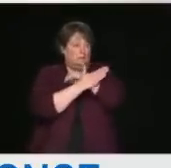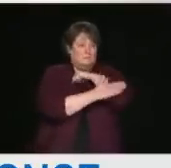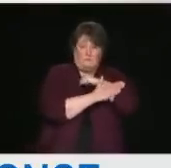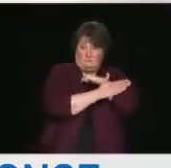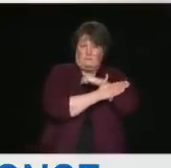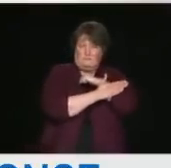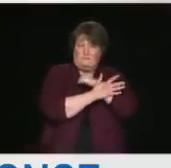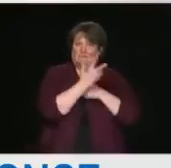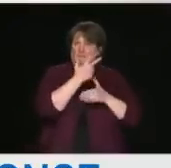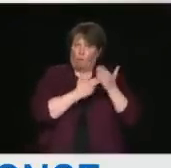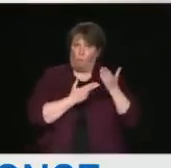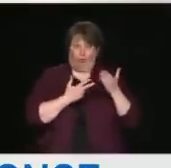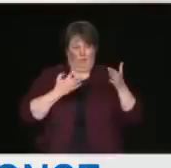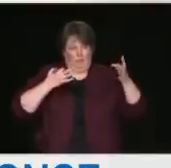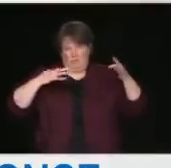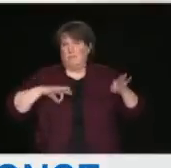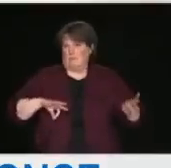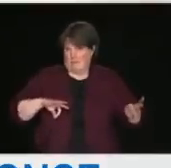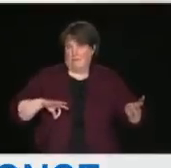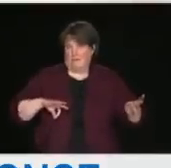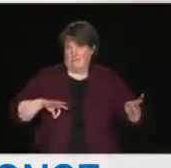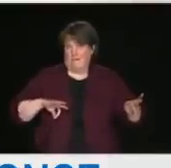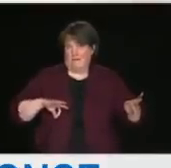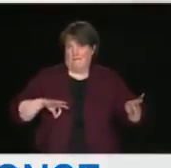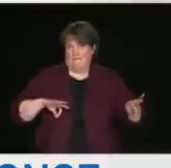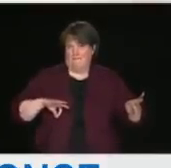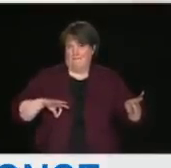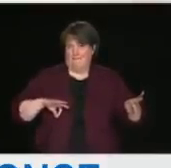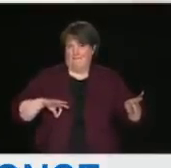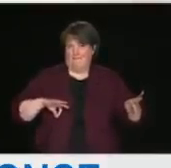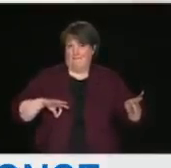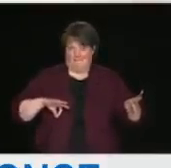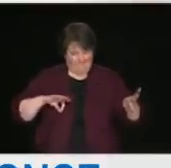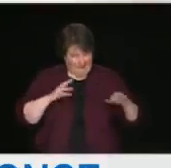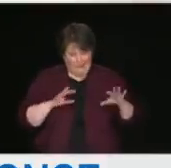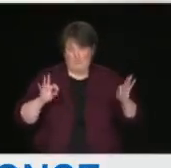It's a win-win situation that we have right now, and that is what we want to keep.